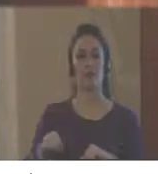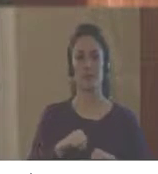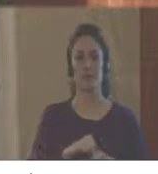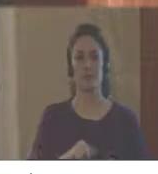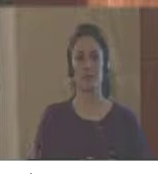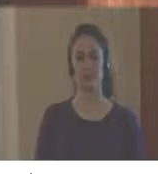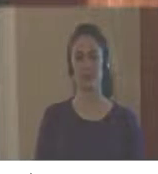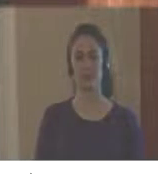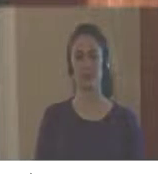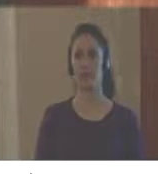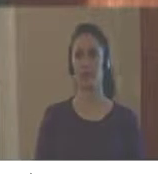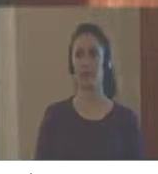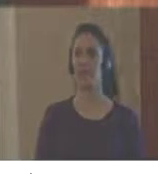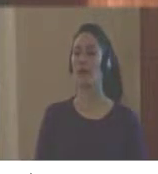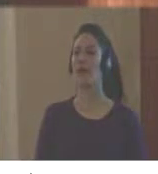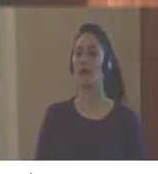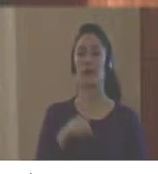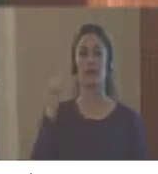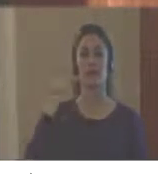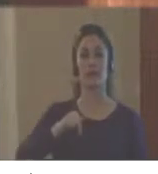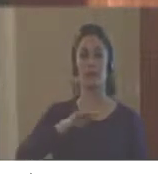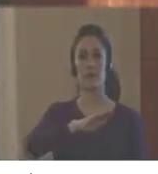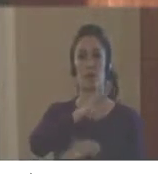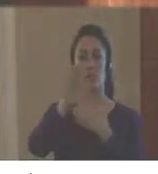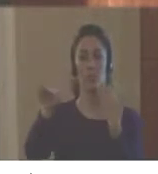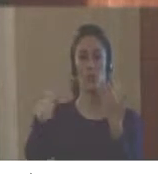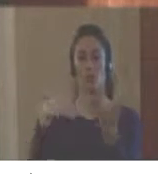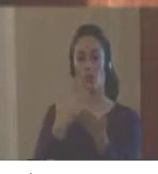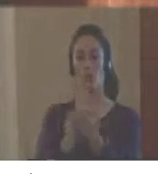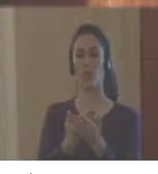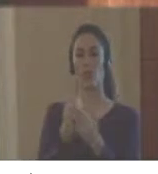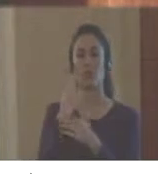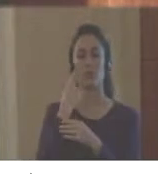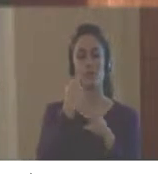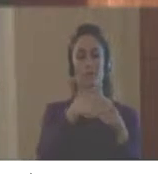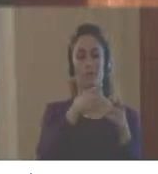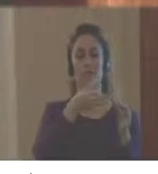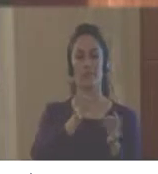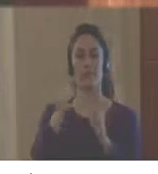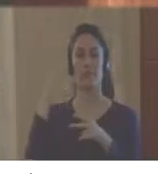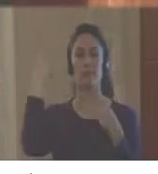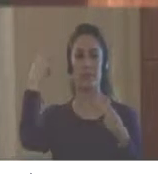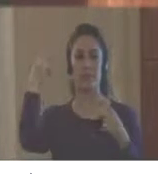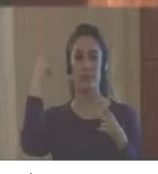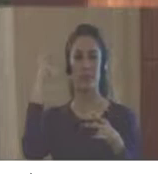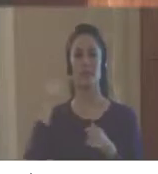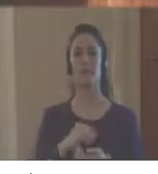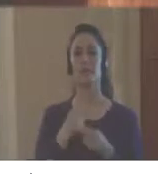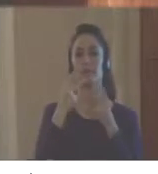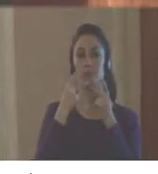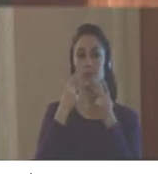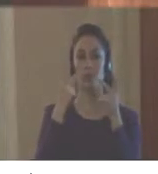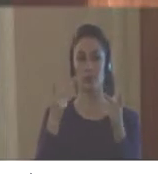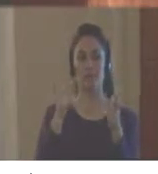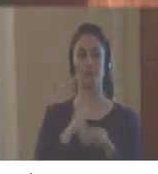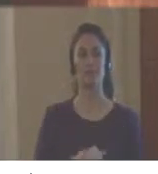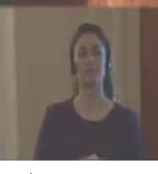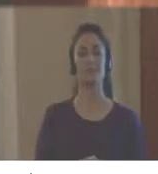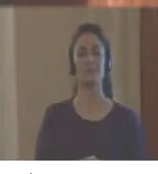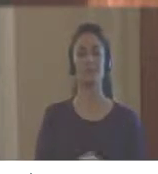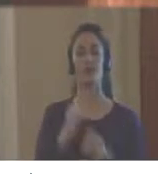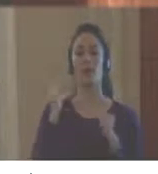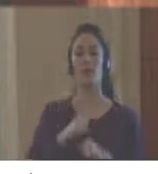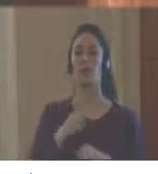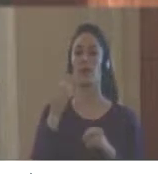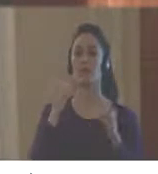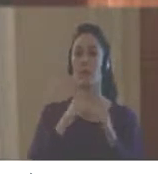in the whole risk management issue. And with these phases of public policy,